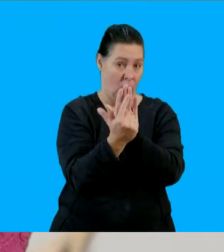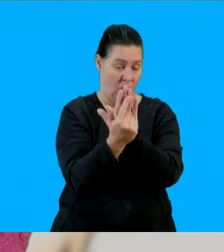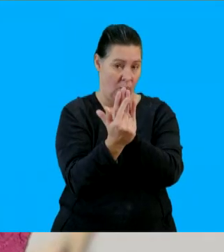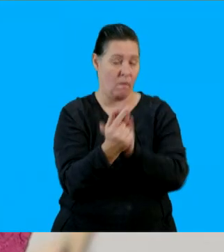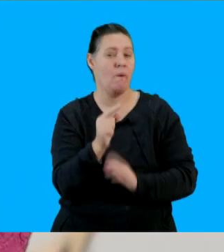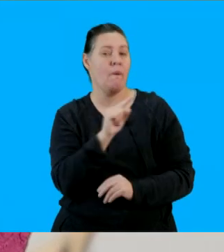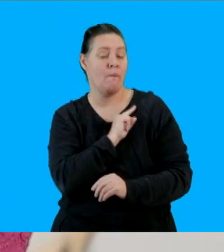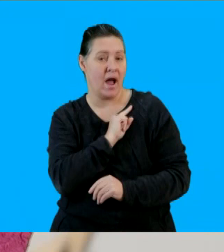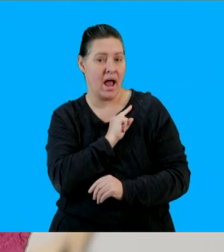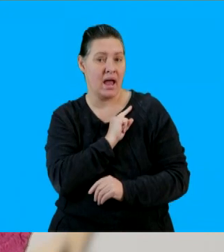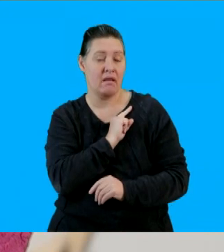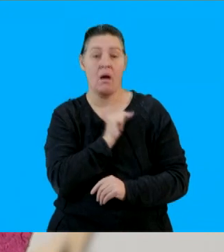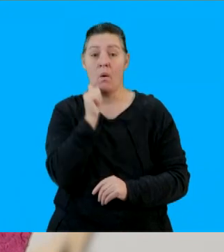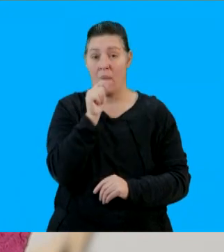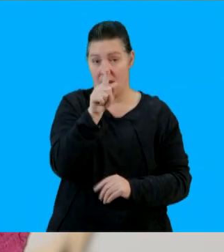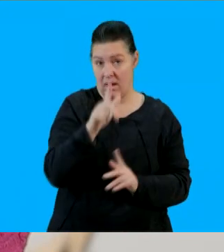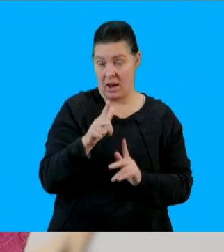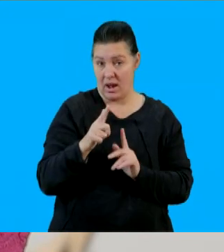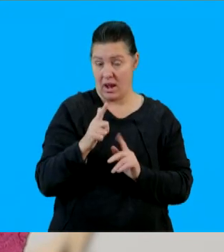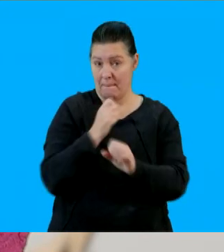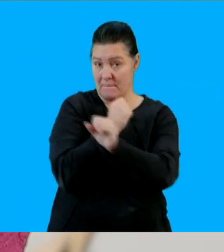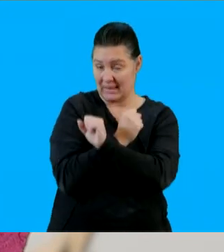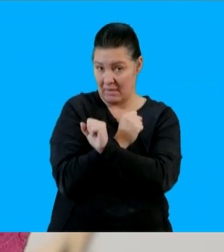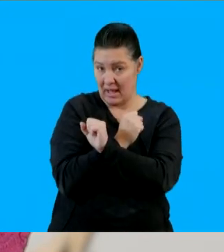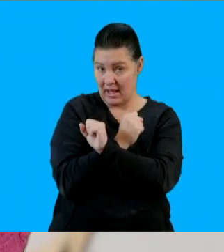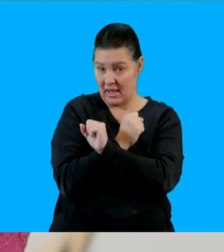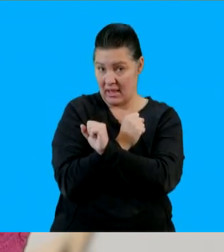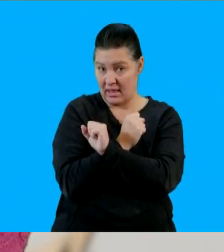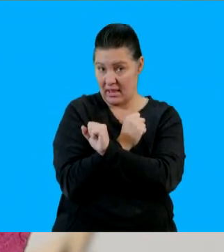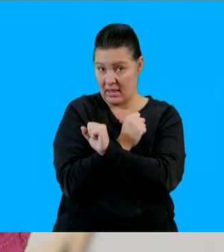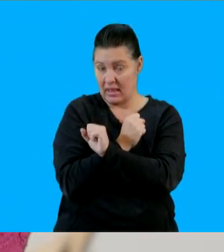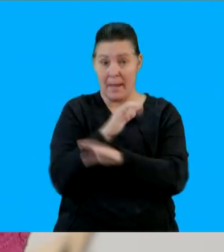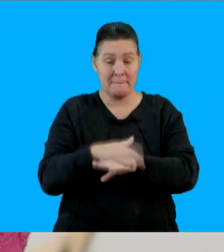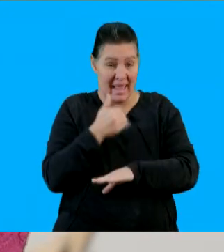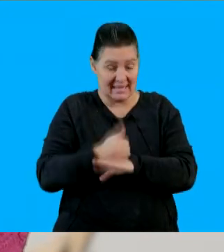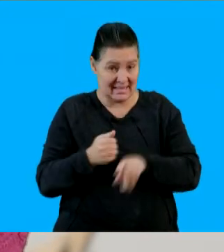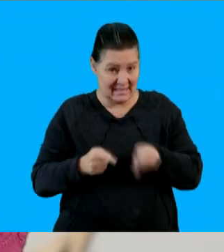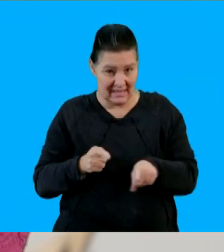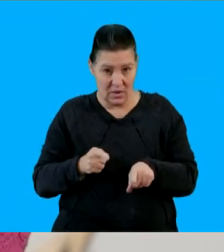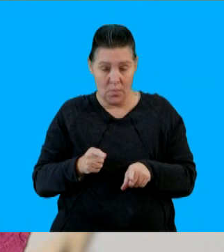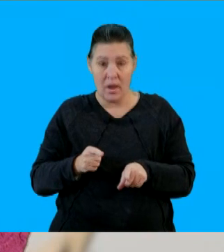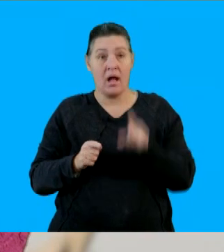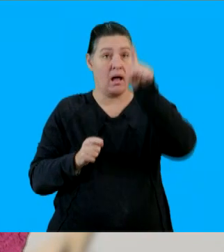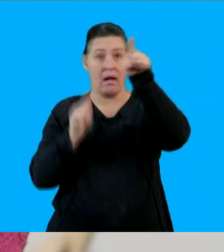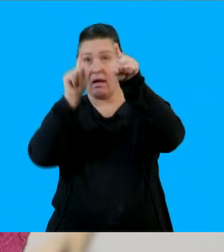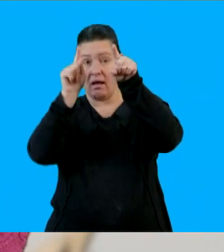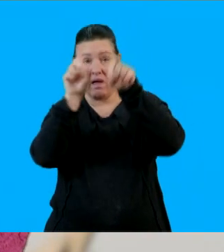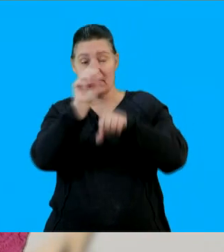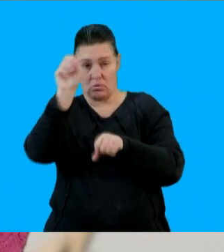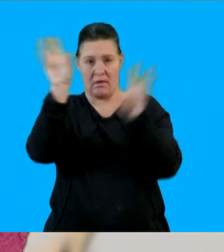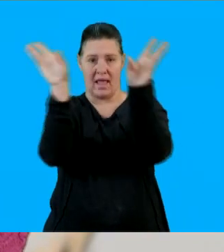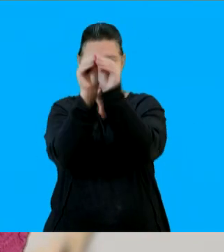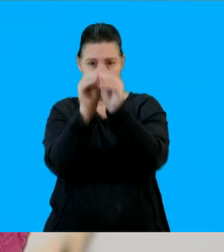exponent laws because when we are multiplying the same the same base then we add